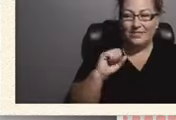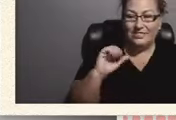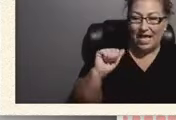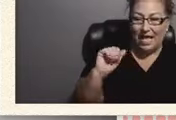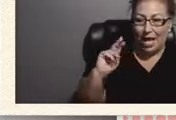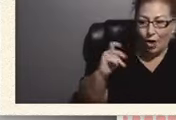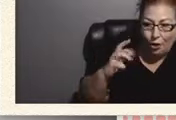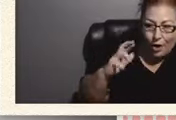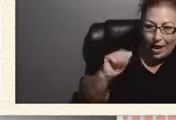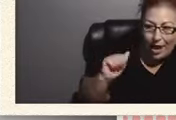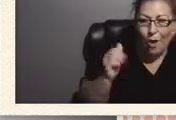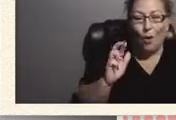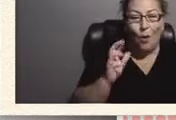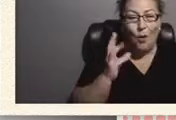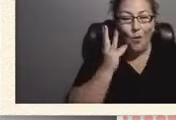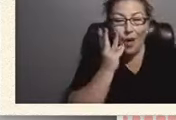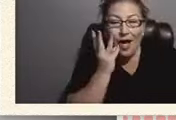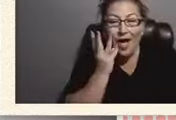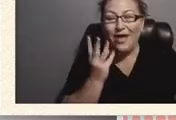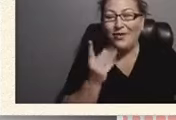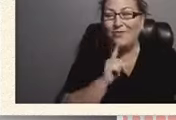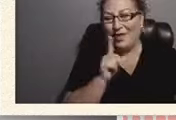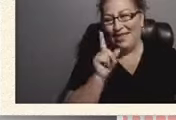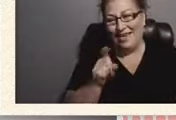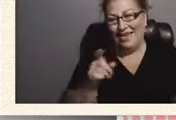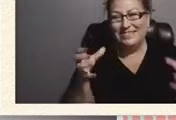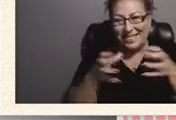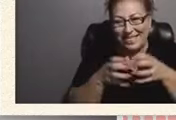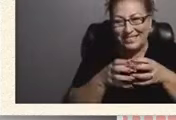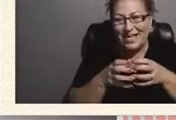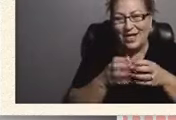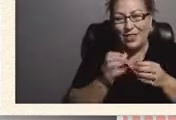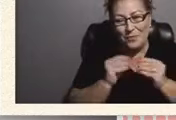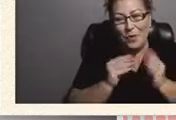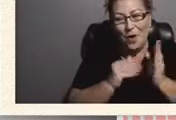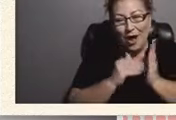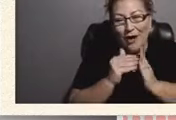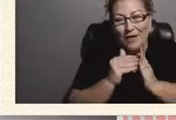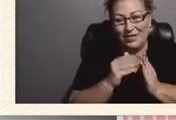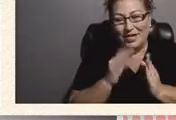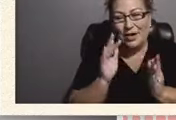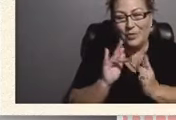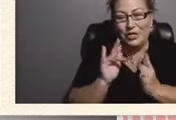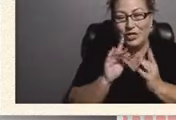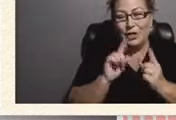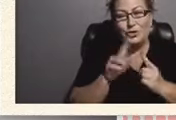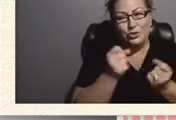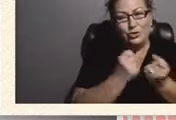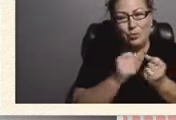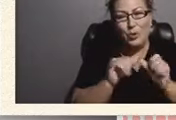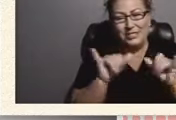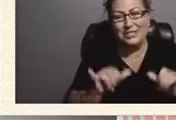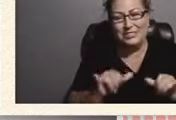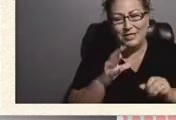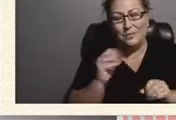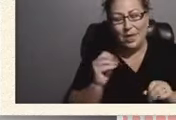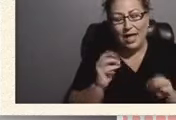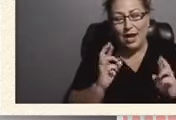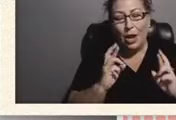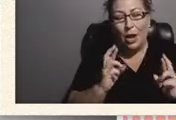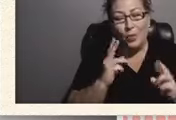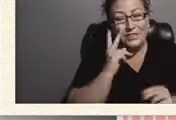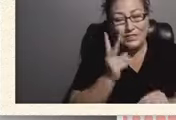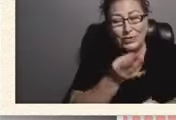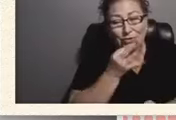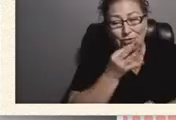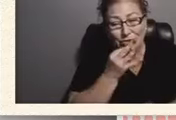really need to get together more often and reach out to your support system and hope to see you soon there'll be another